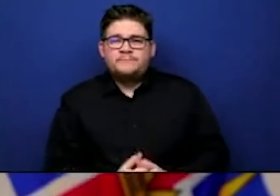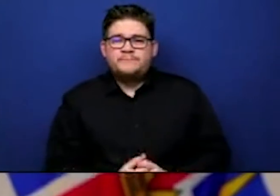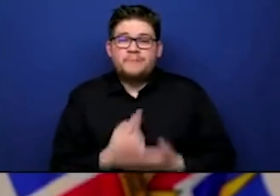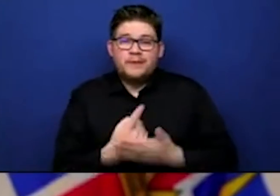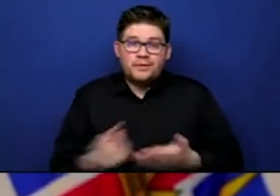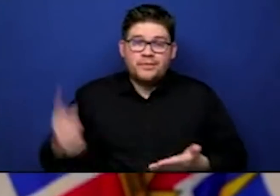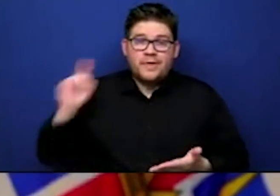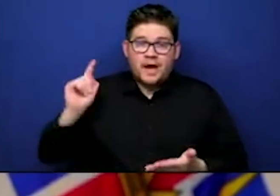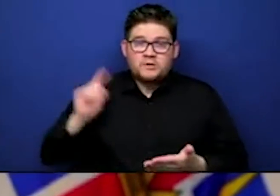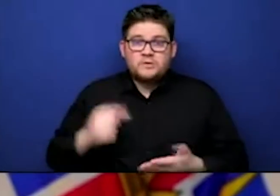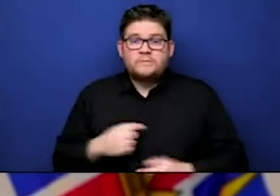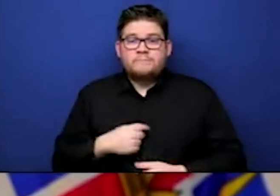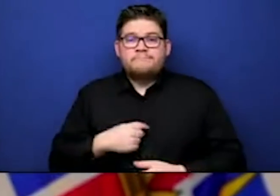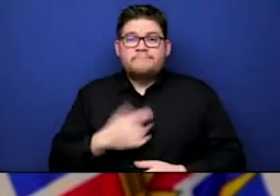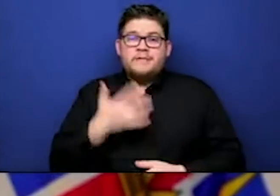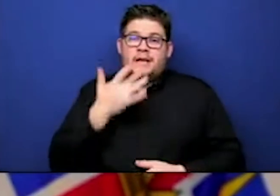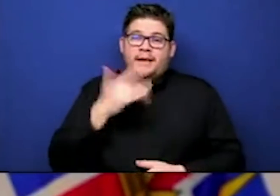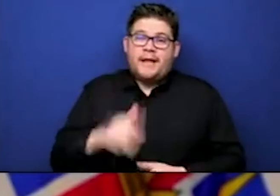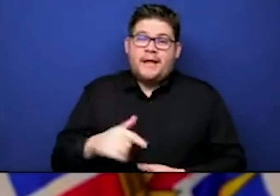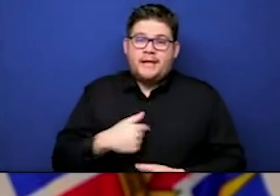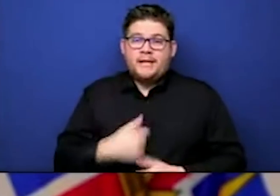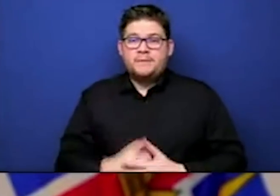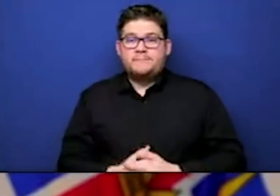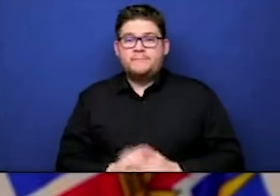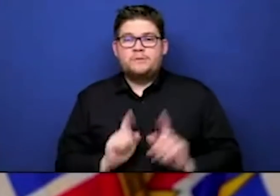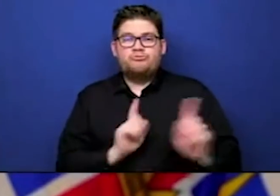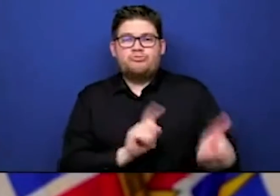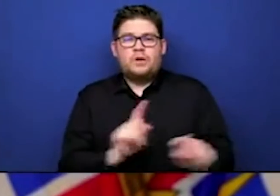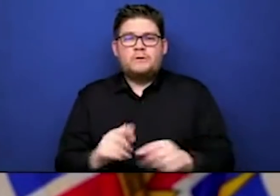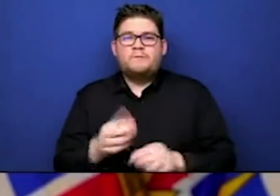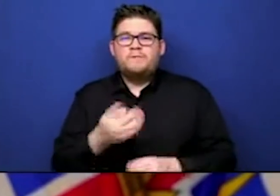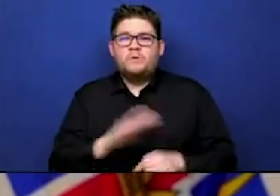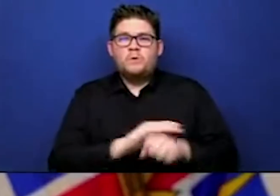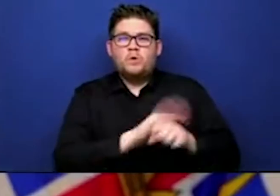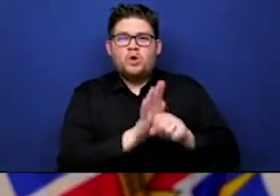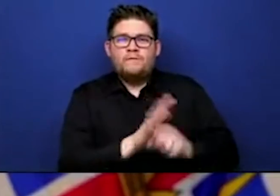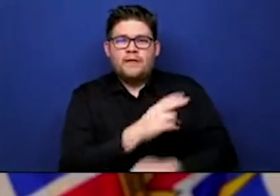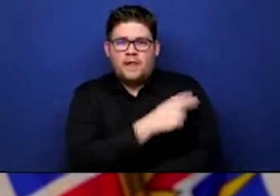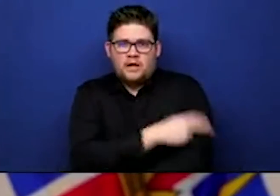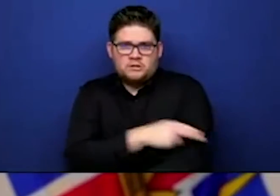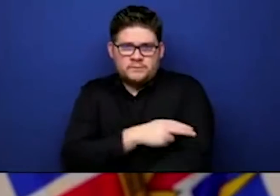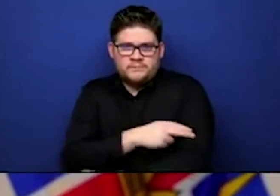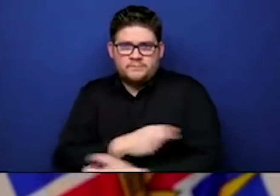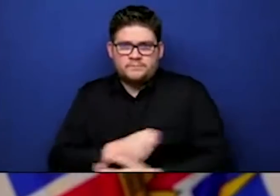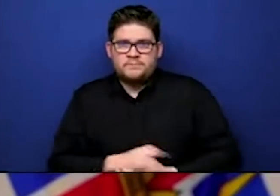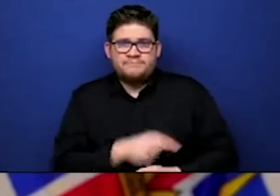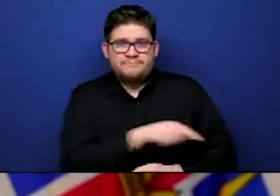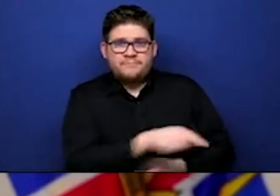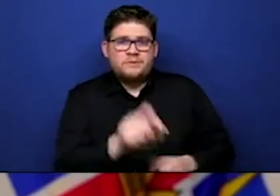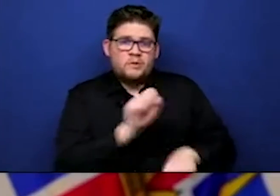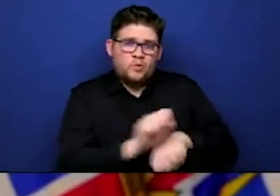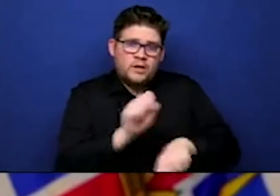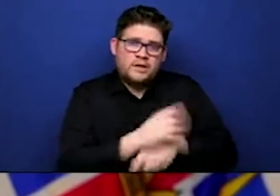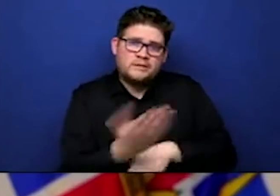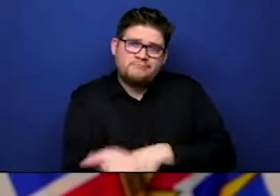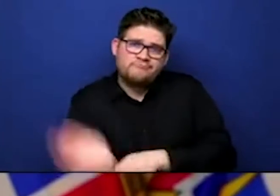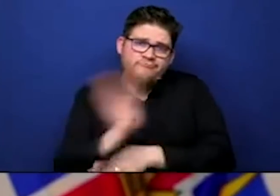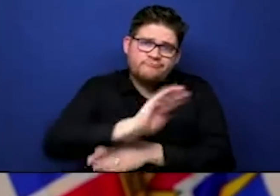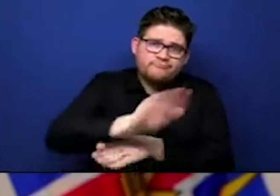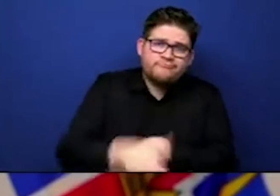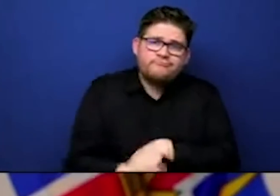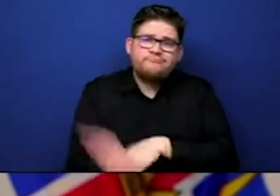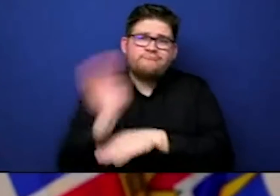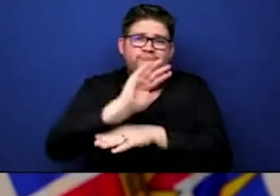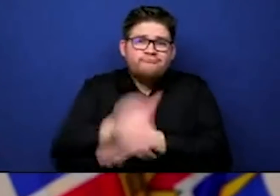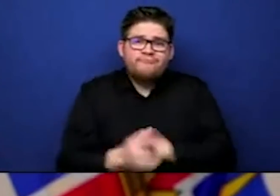going to a few of the COVID hospitals that have been working flat on out over this past year and a half. And